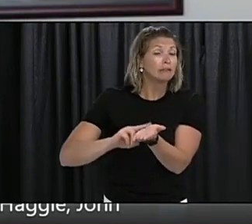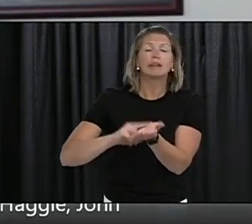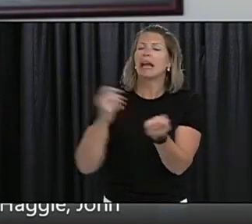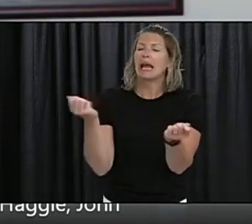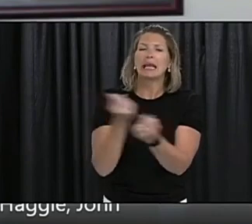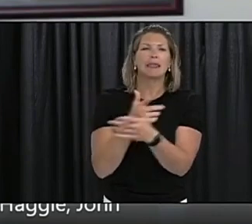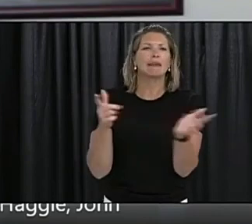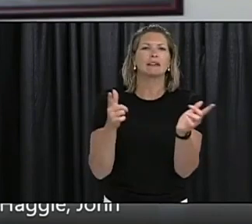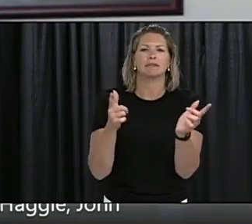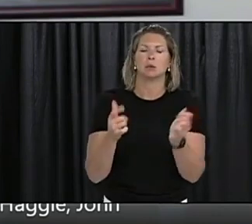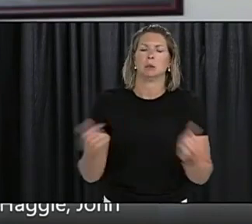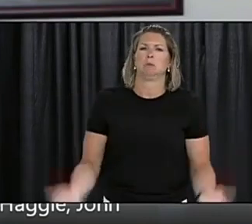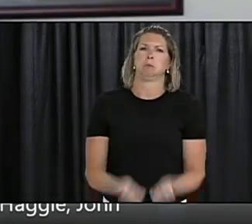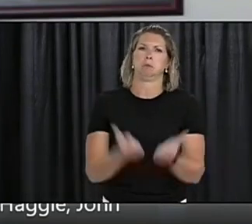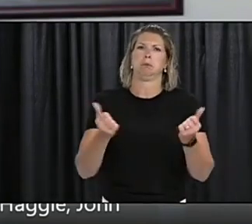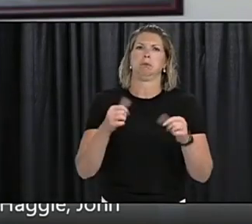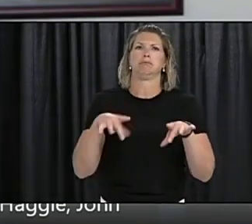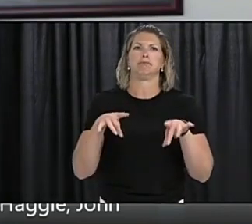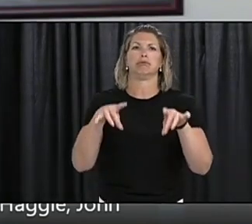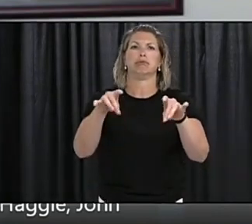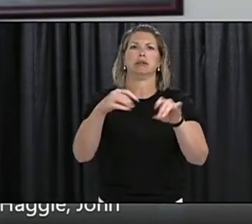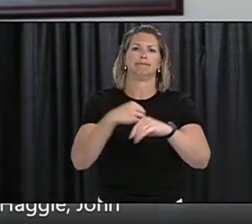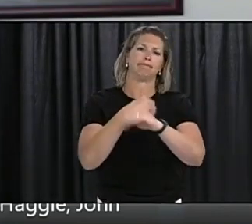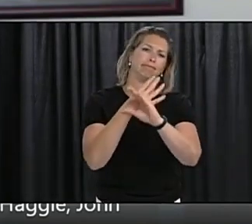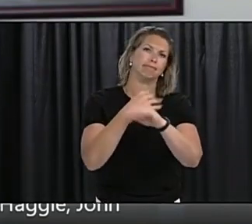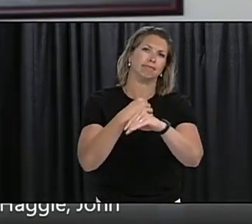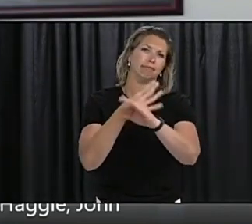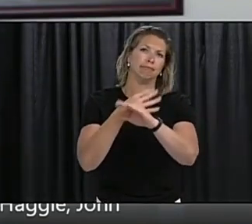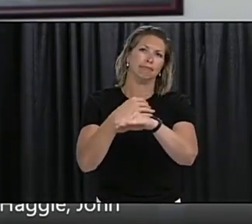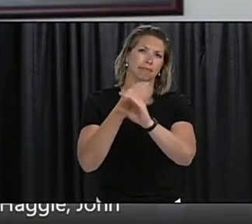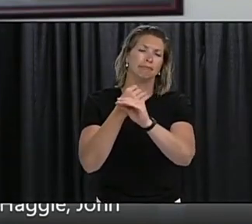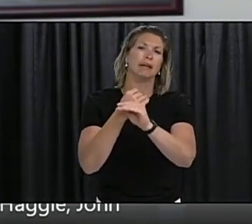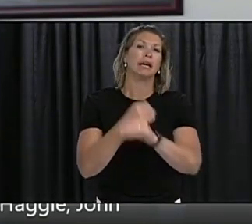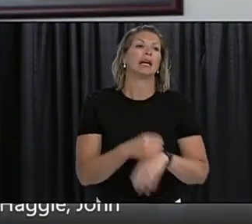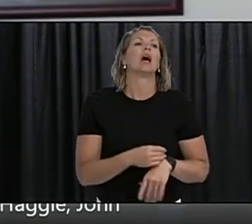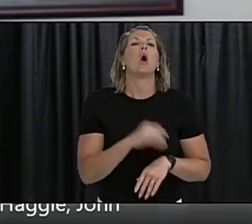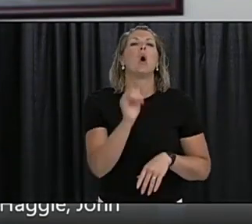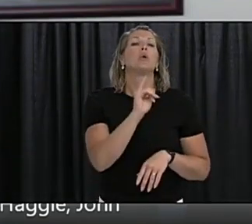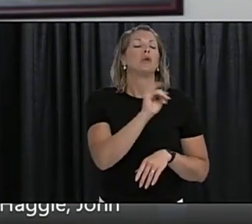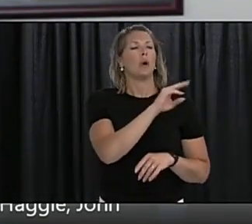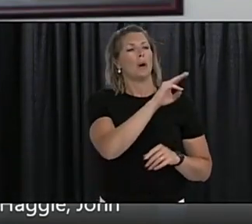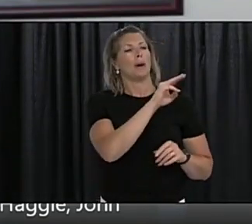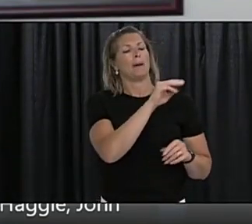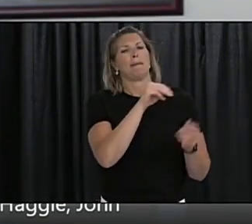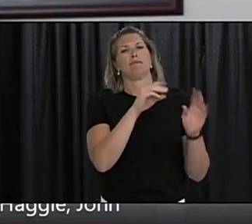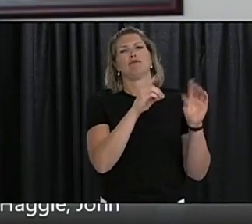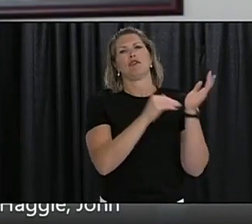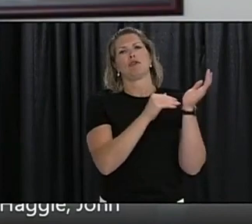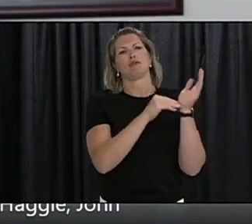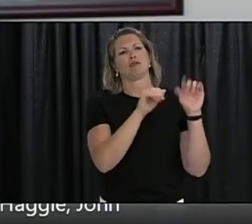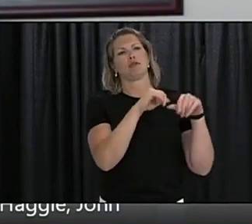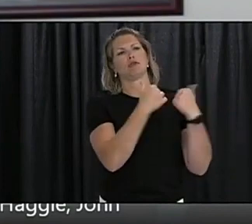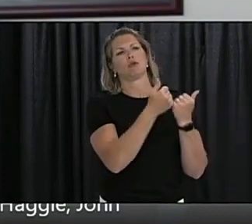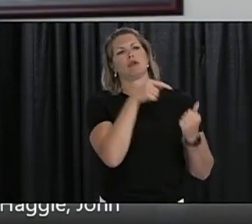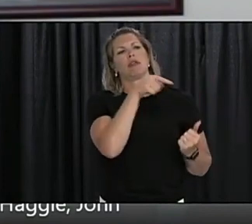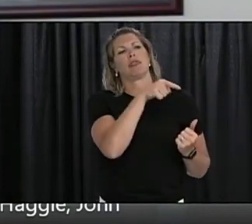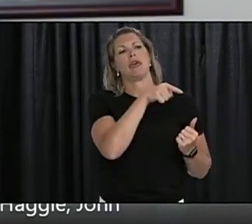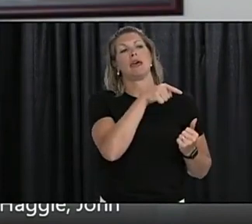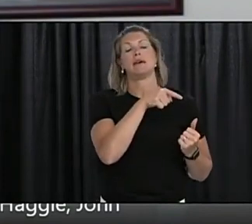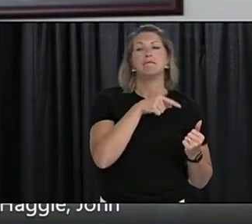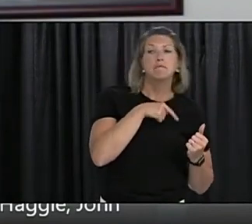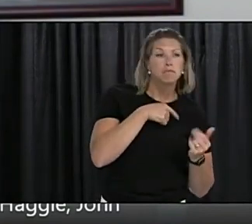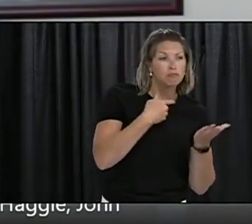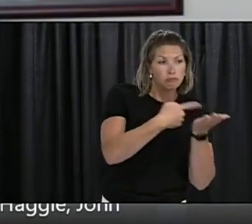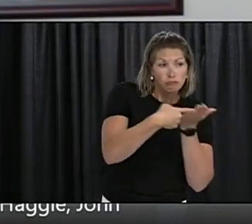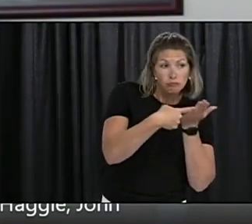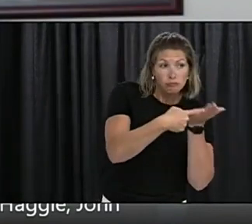accessible in terms of primary care. And we've been working with the NLMA to identify any barriers that might be preventing privately run